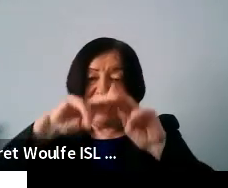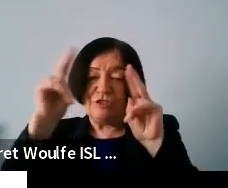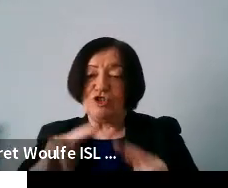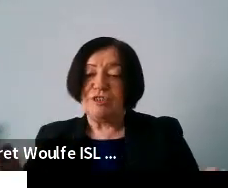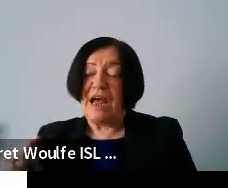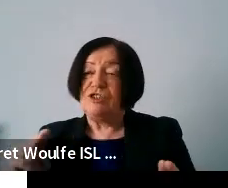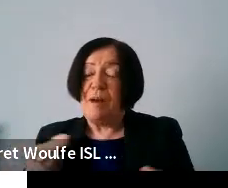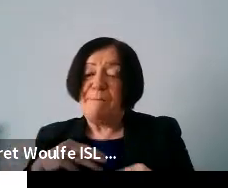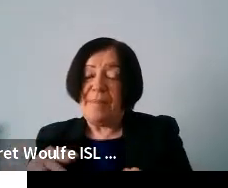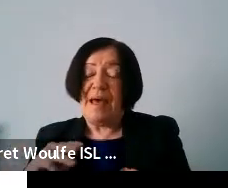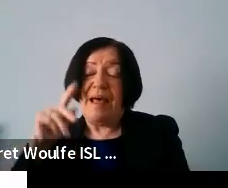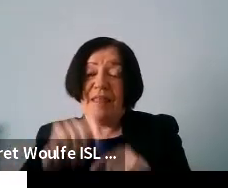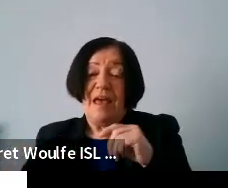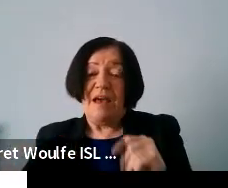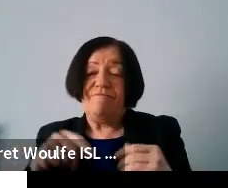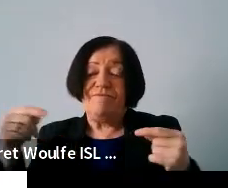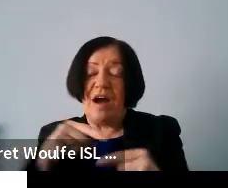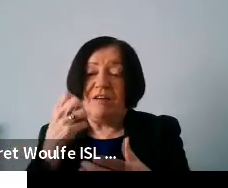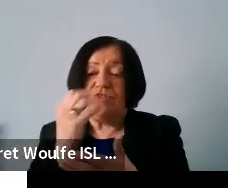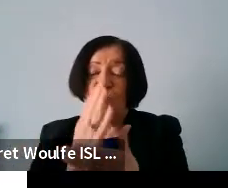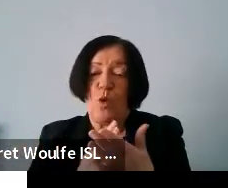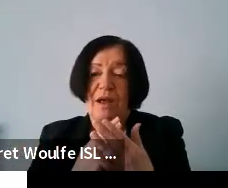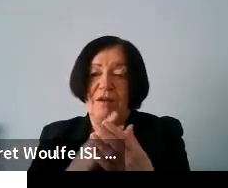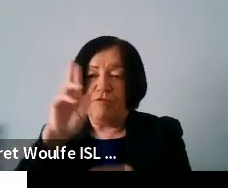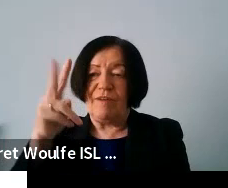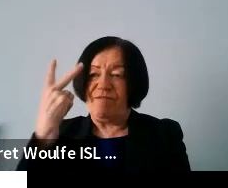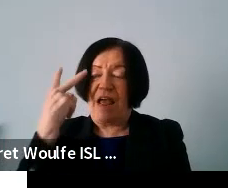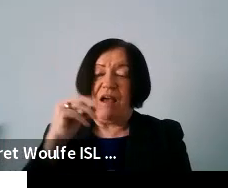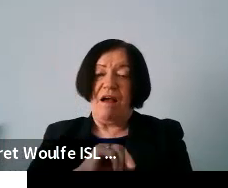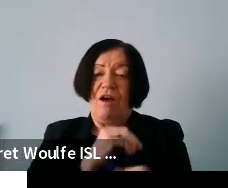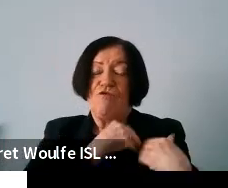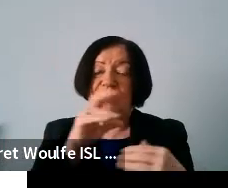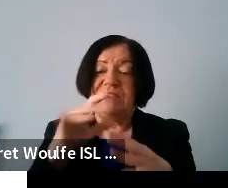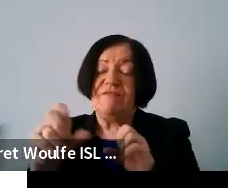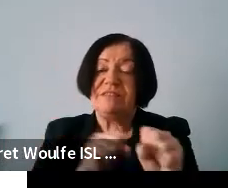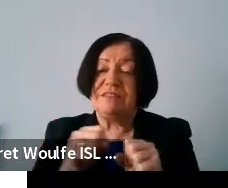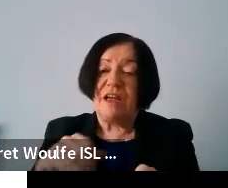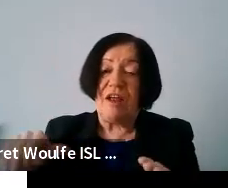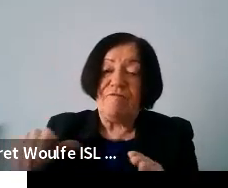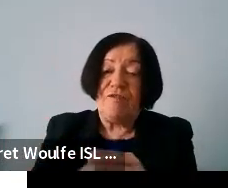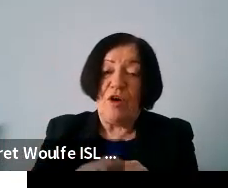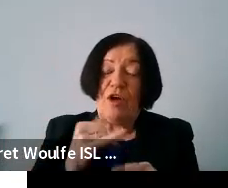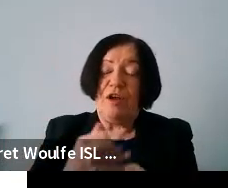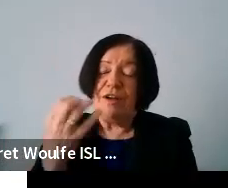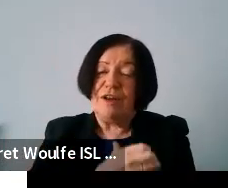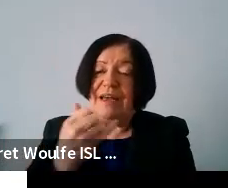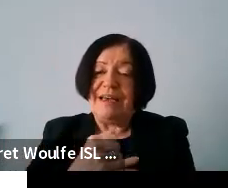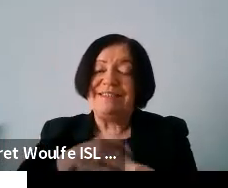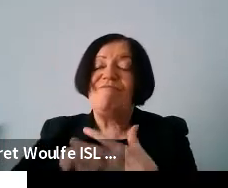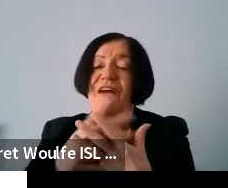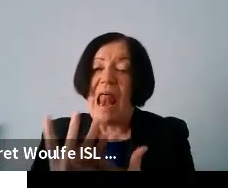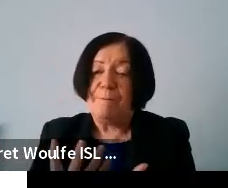and then finally just have some quick reflections on roles that civil society play and can continue to play and develop